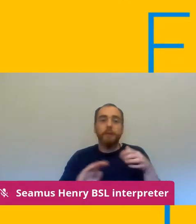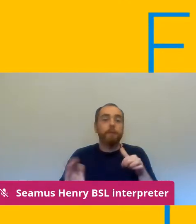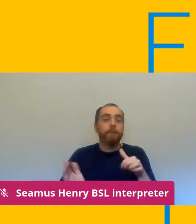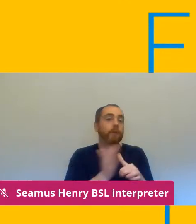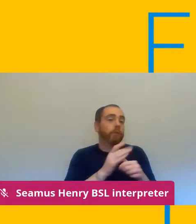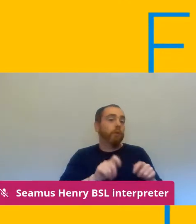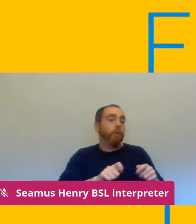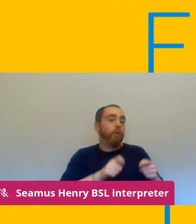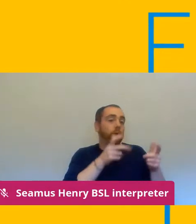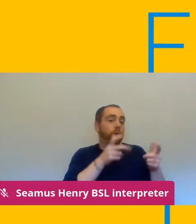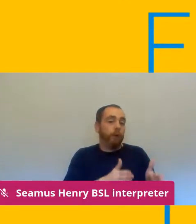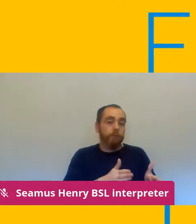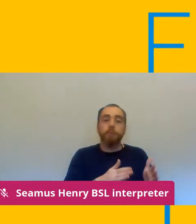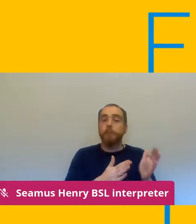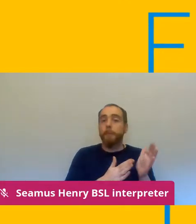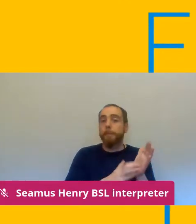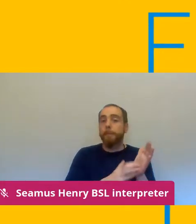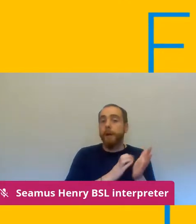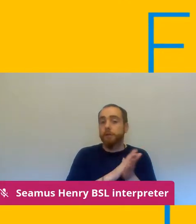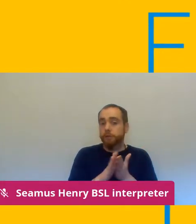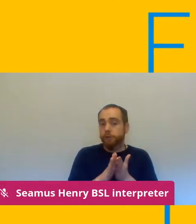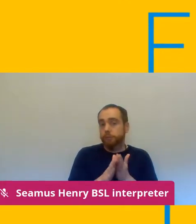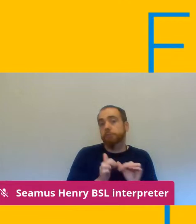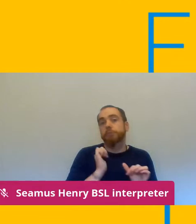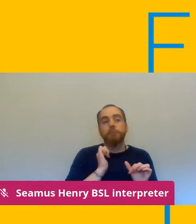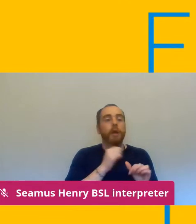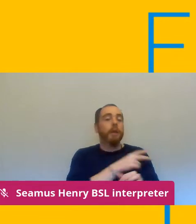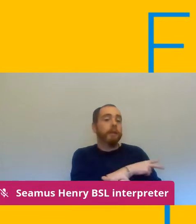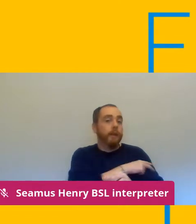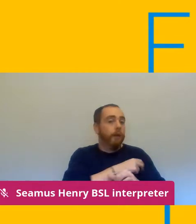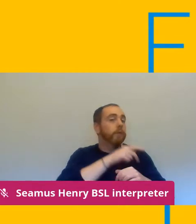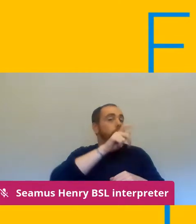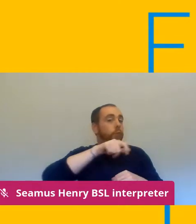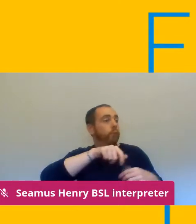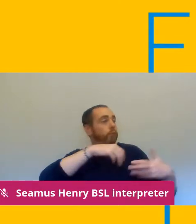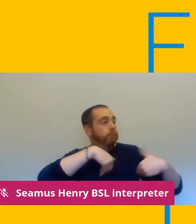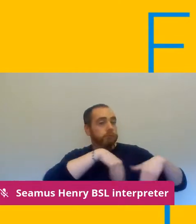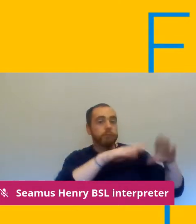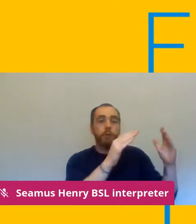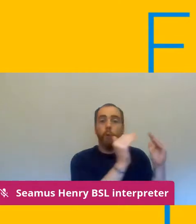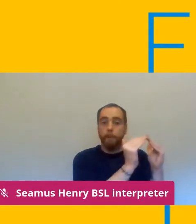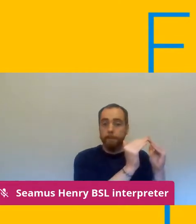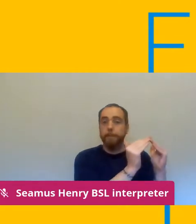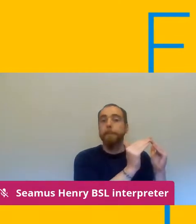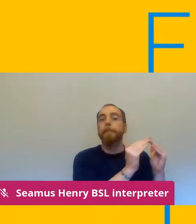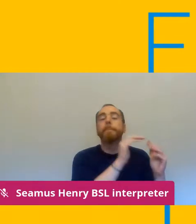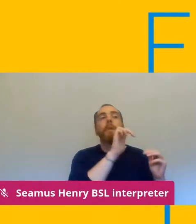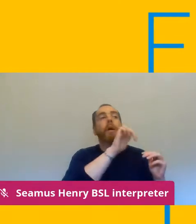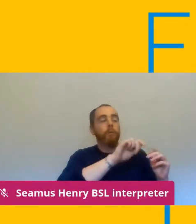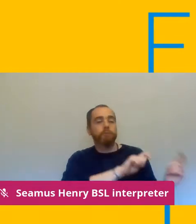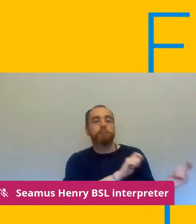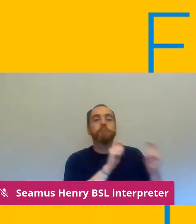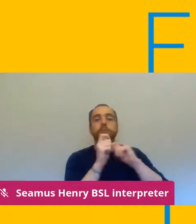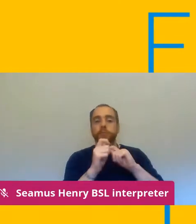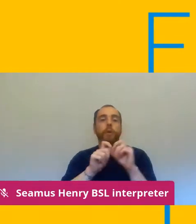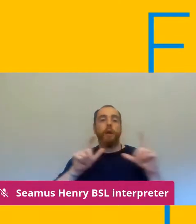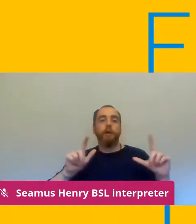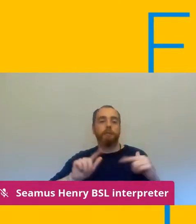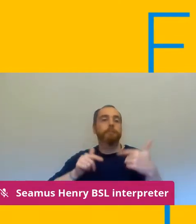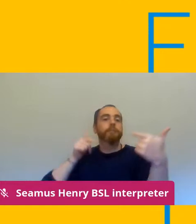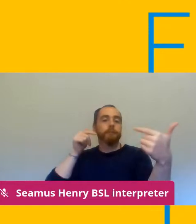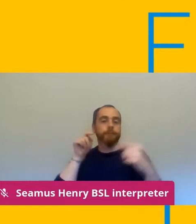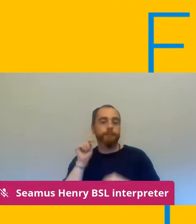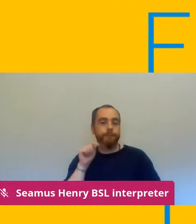where um staff and students were sent home in fe as part of the general lockdown and we shifted to online learning there was the attempt